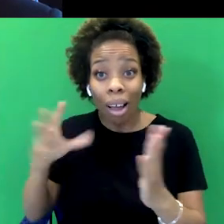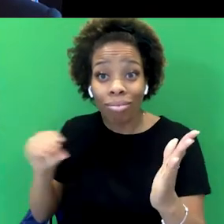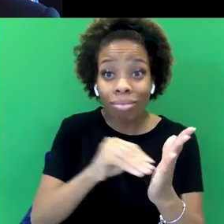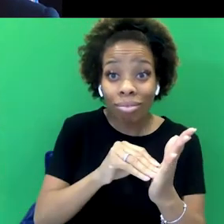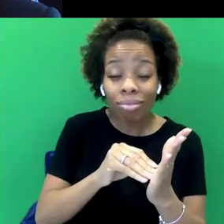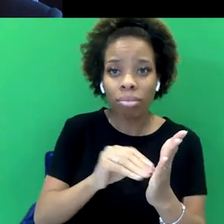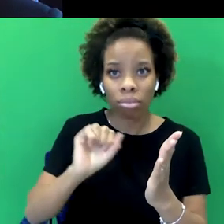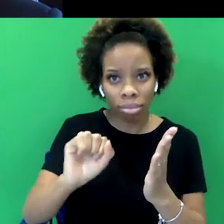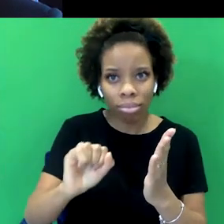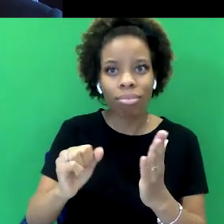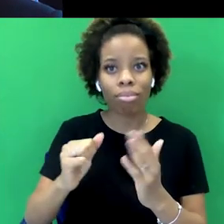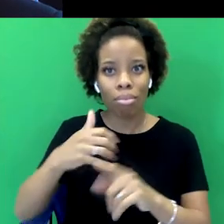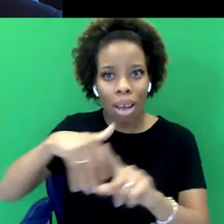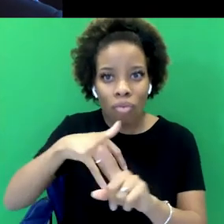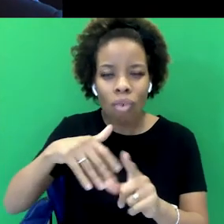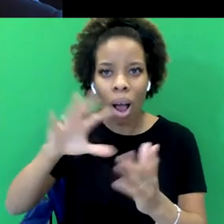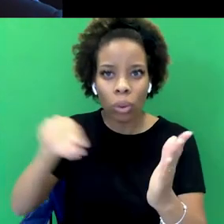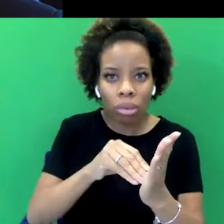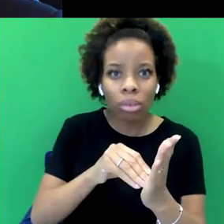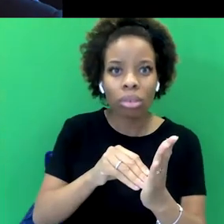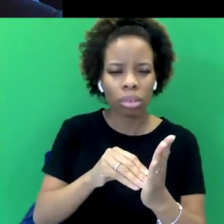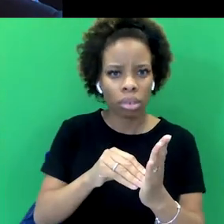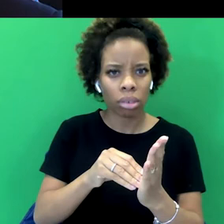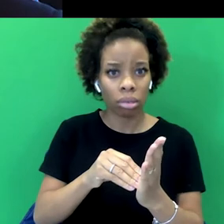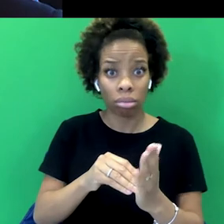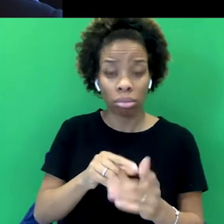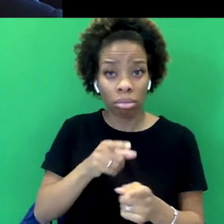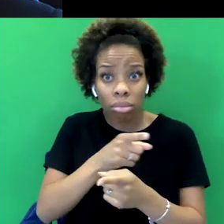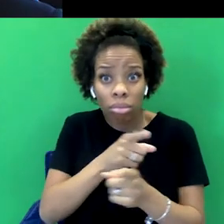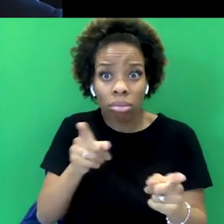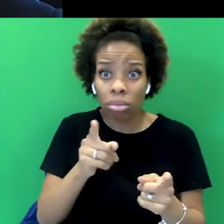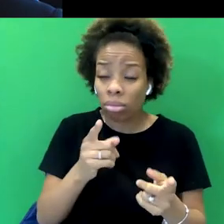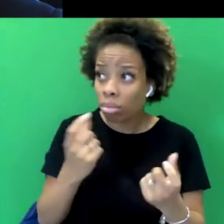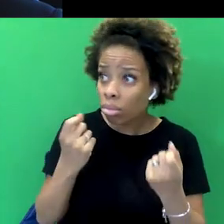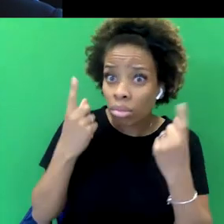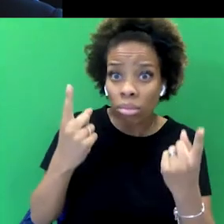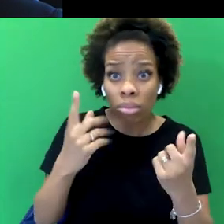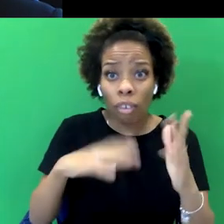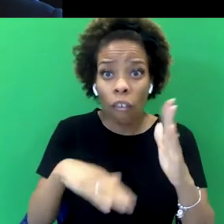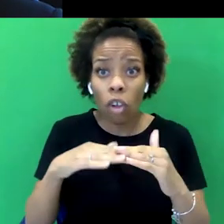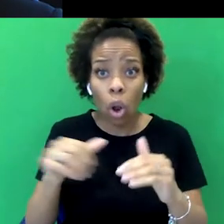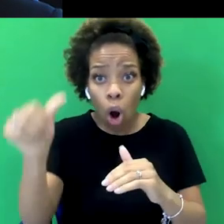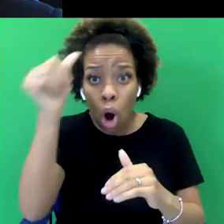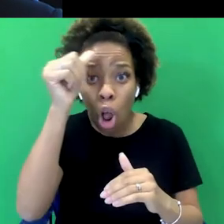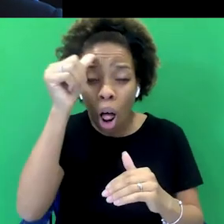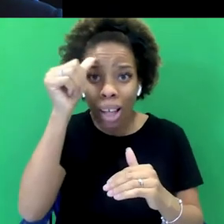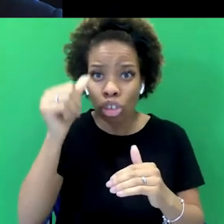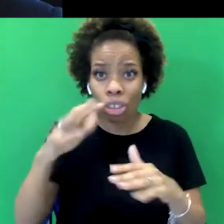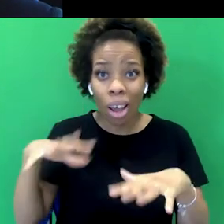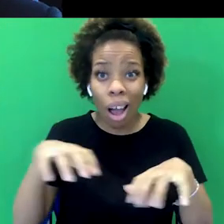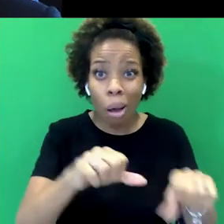Asian origin, but who also did not have any sort of real grasp or understanding of empire because of your education.